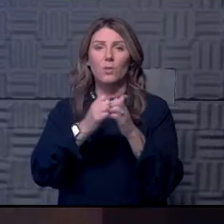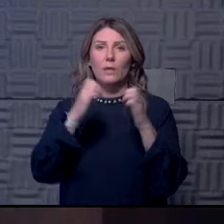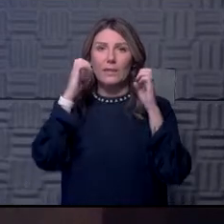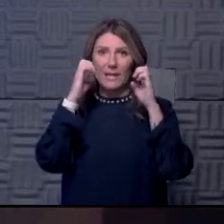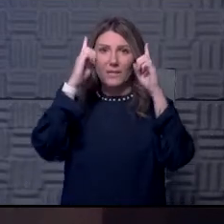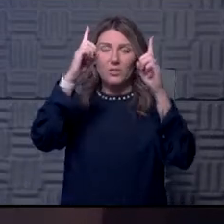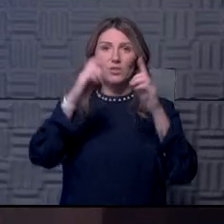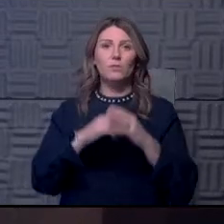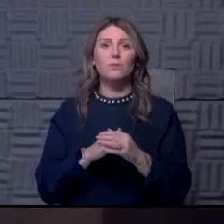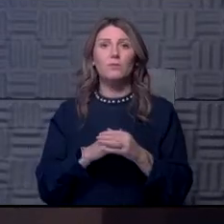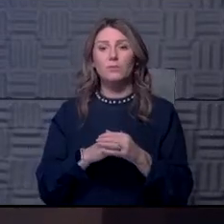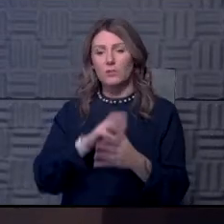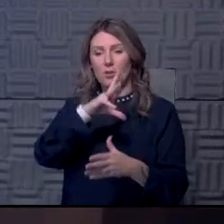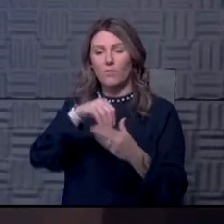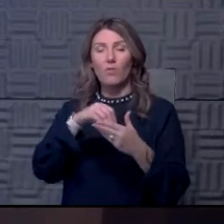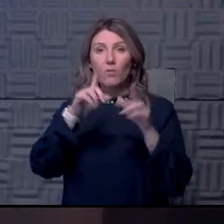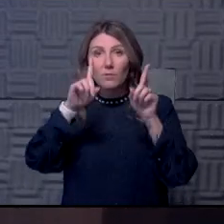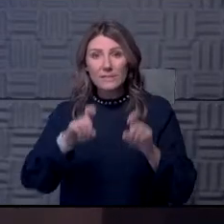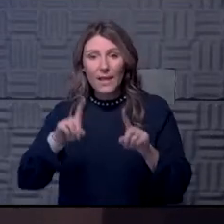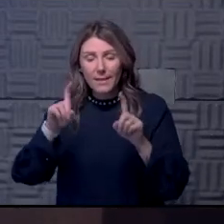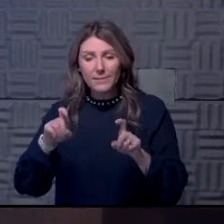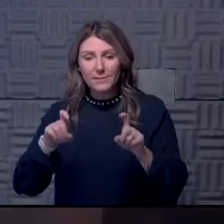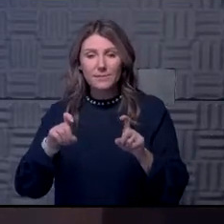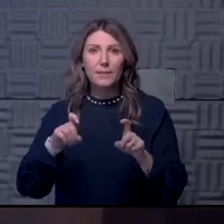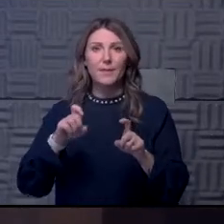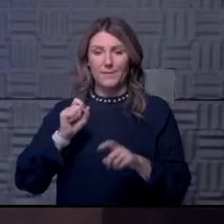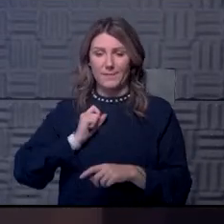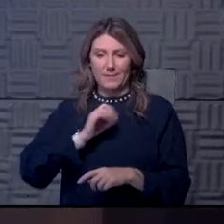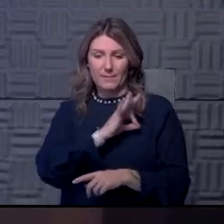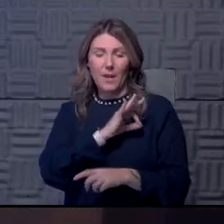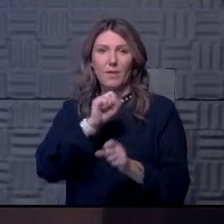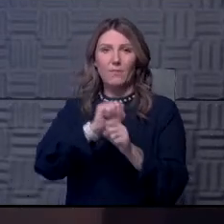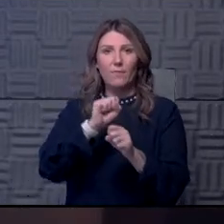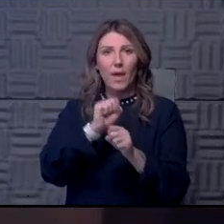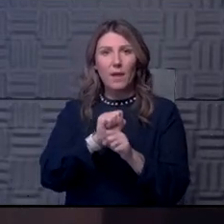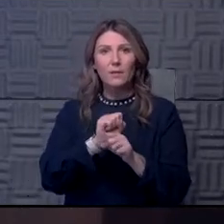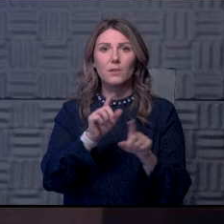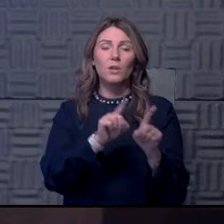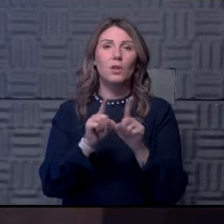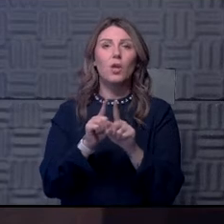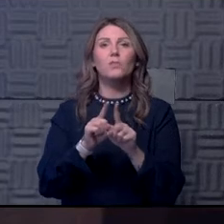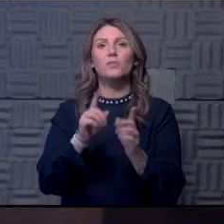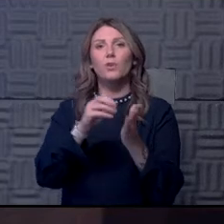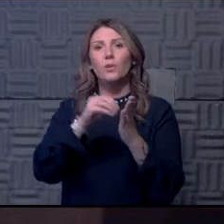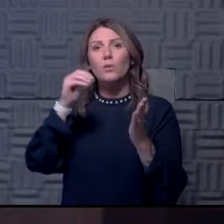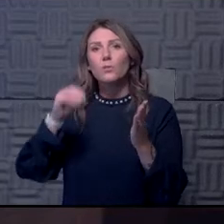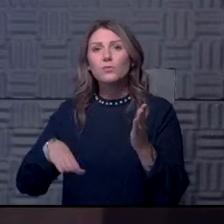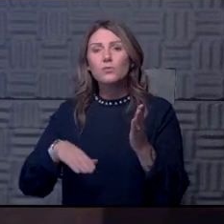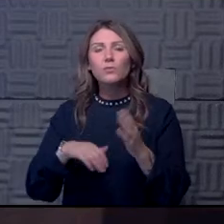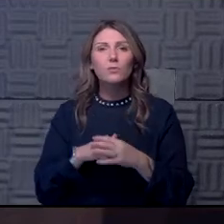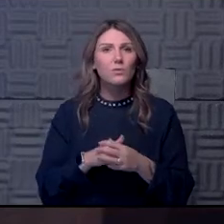So it involves testing of, um, faculty and staff as well as students, uh,